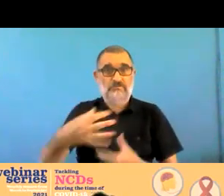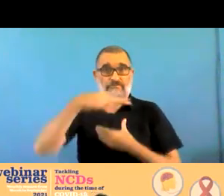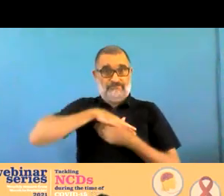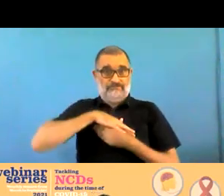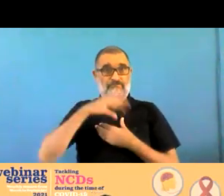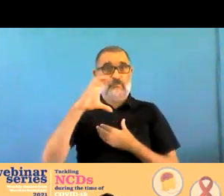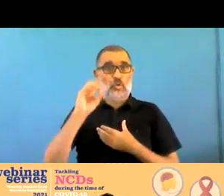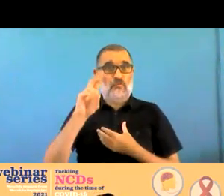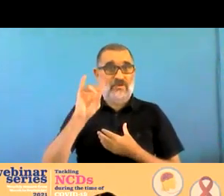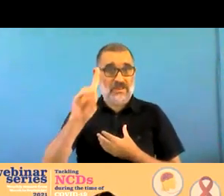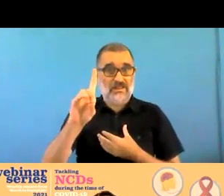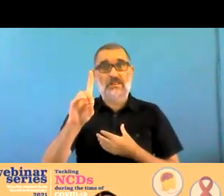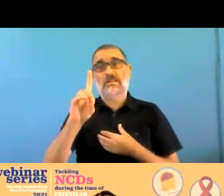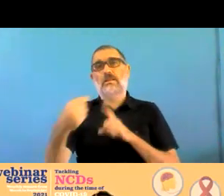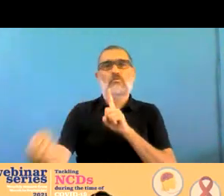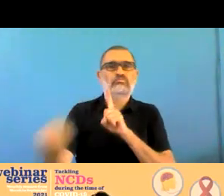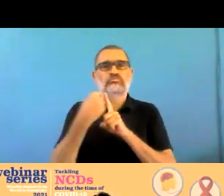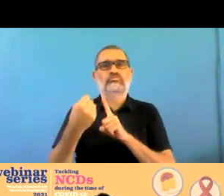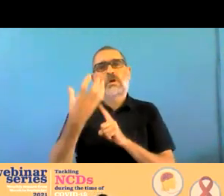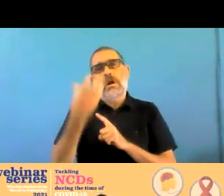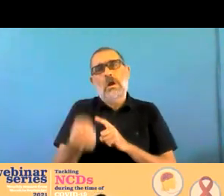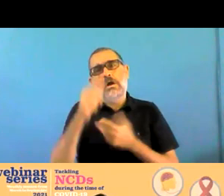now this has been translated into spanish